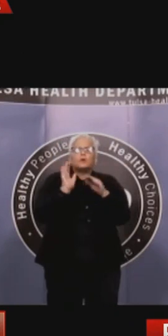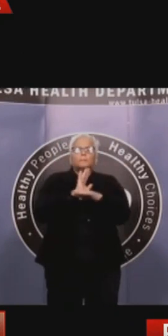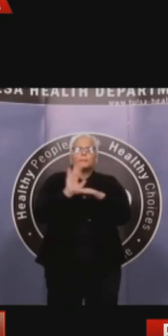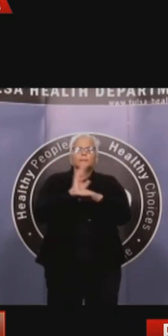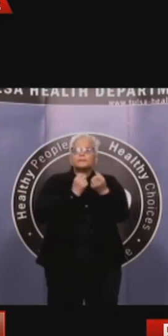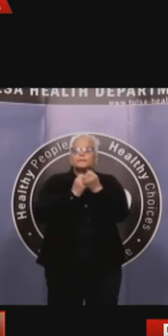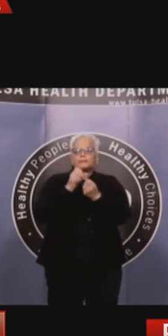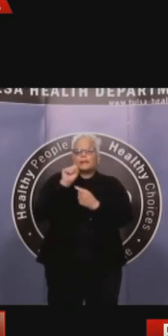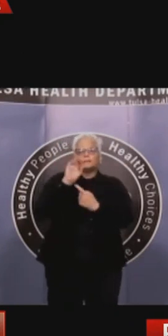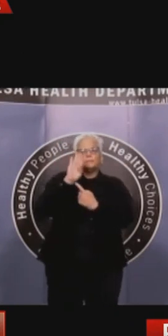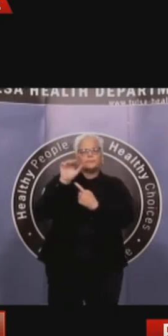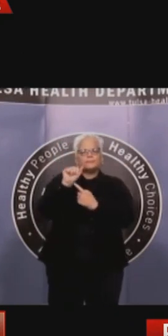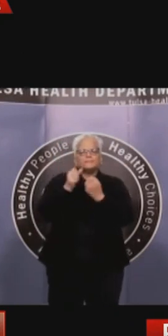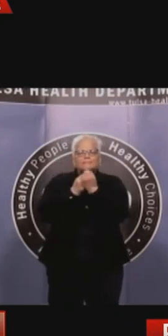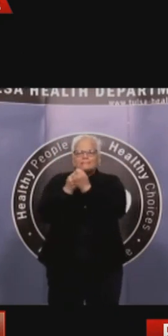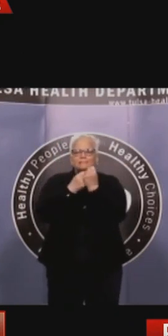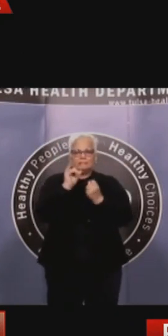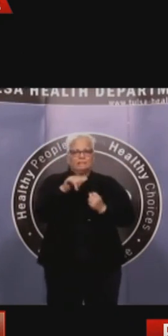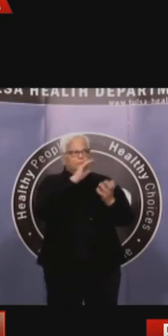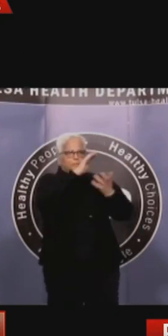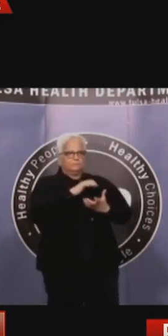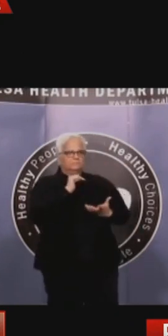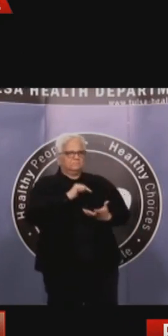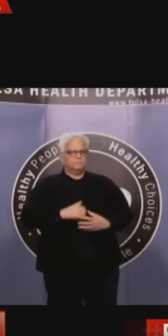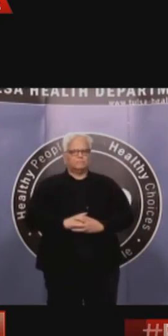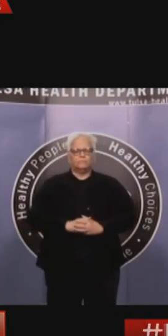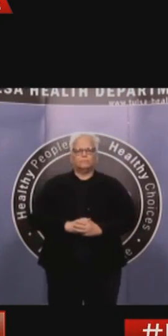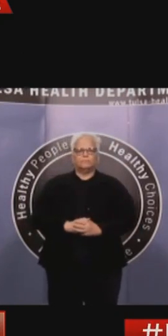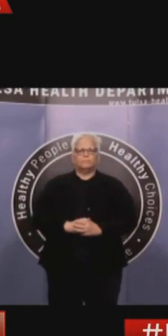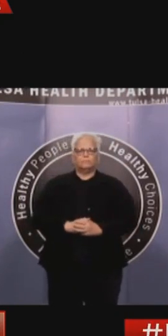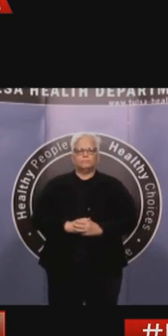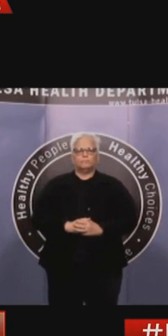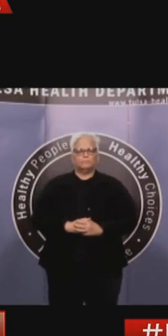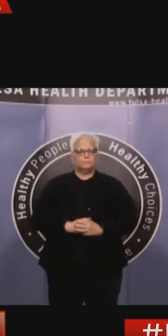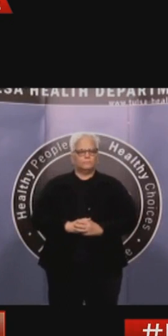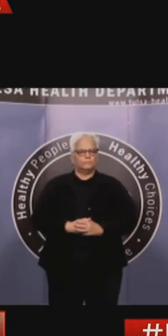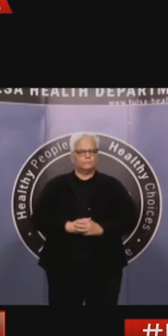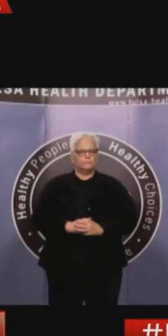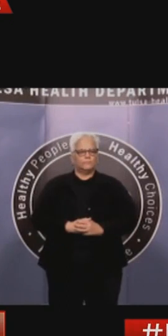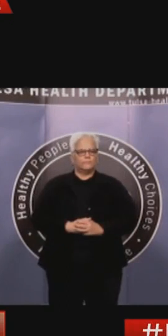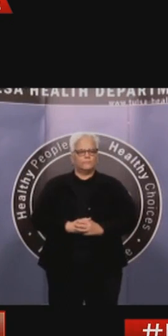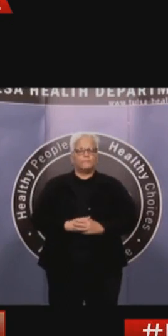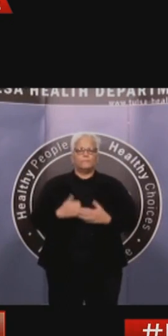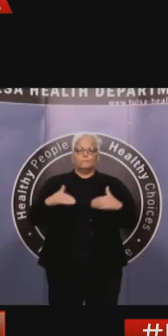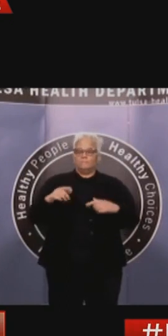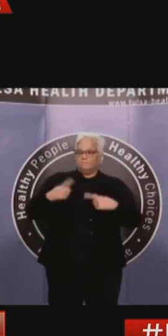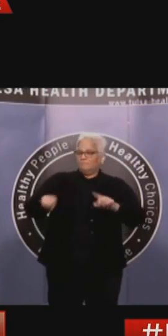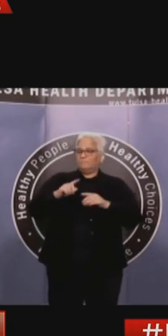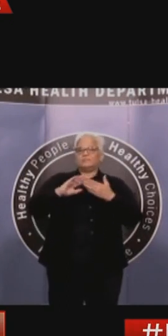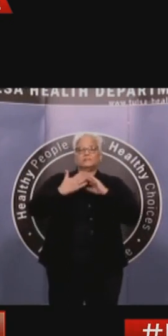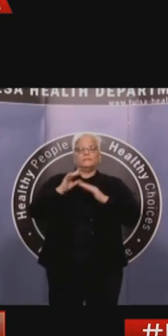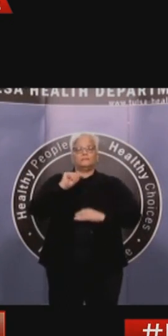complicated field out there. We're very grateful at the city of Tulsa that we received this week an